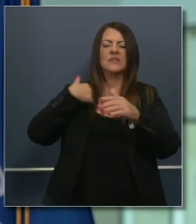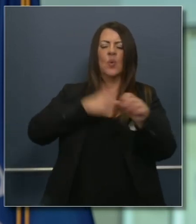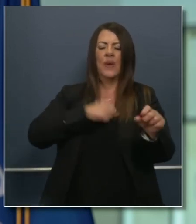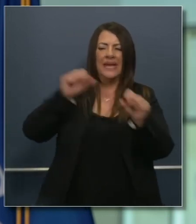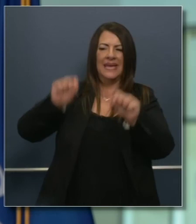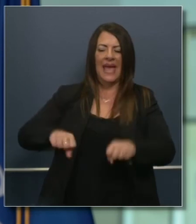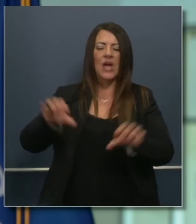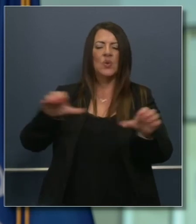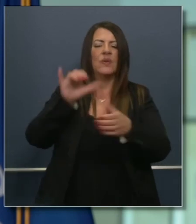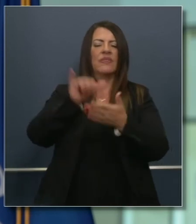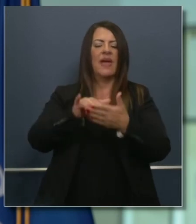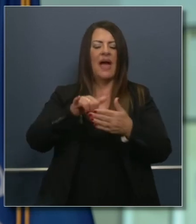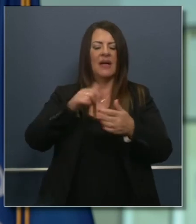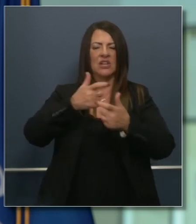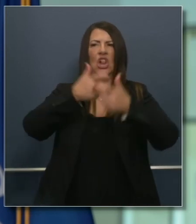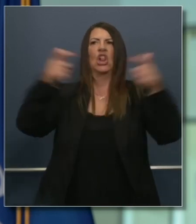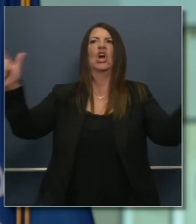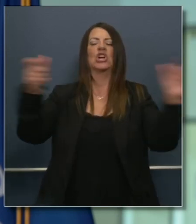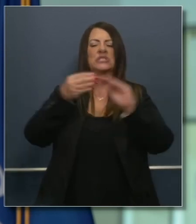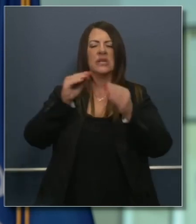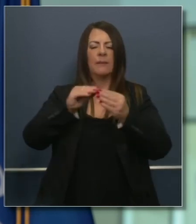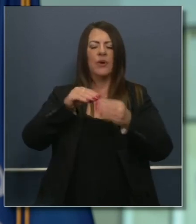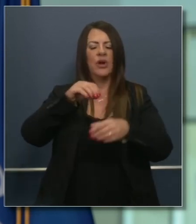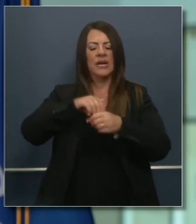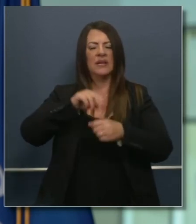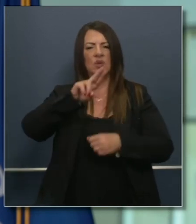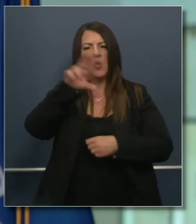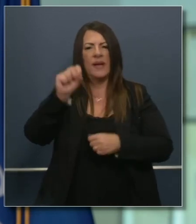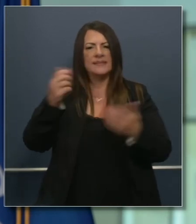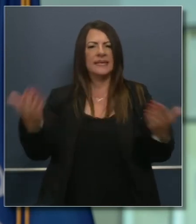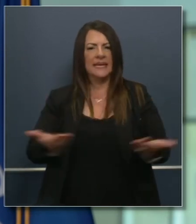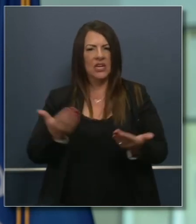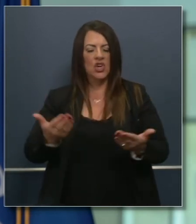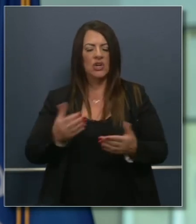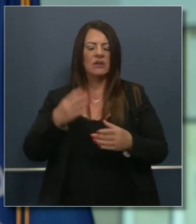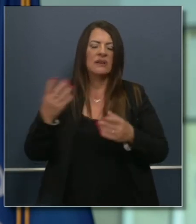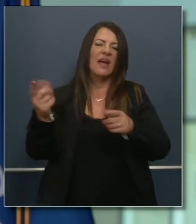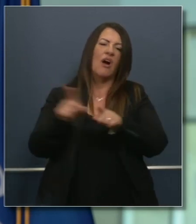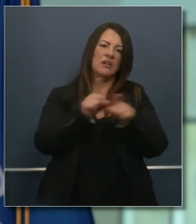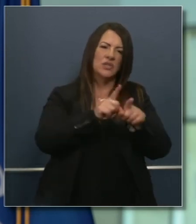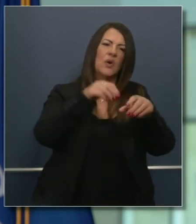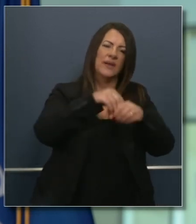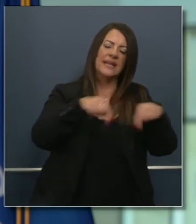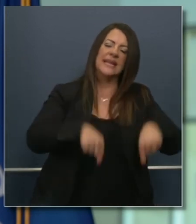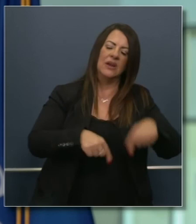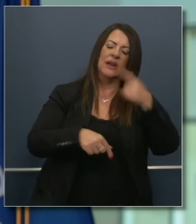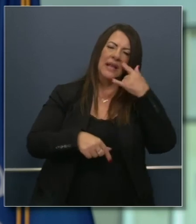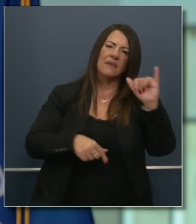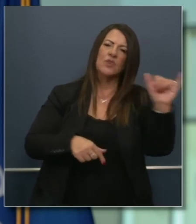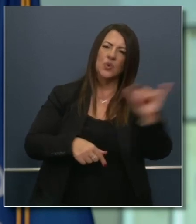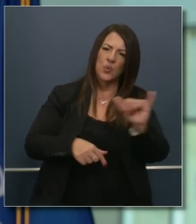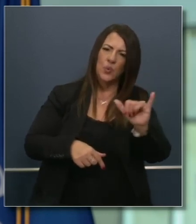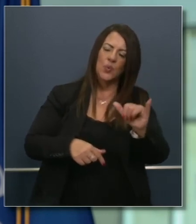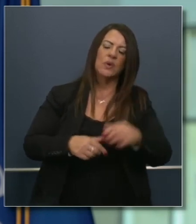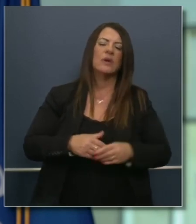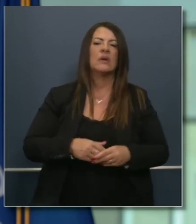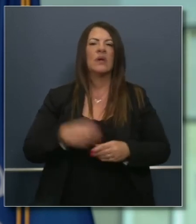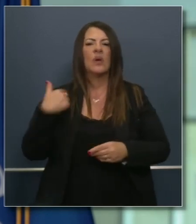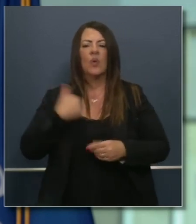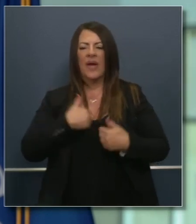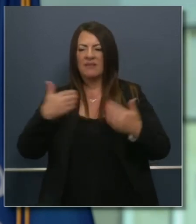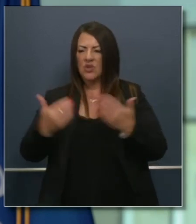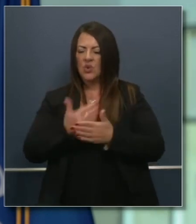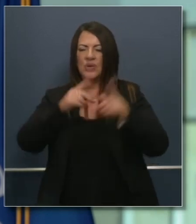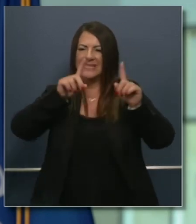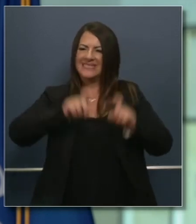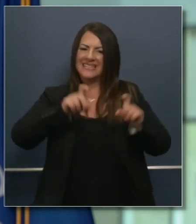the most innovative nation on the planet. And so that includes California. We've got work to do. We've got this XPRIZE we put out. We've got this new testing